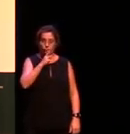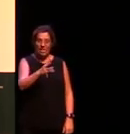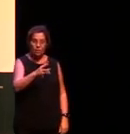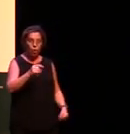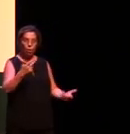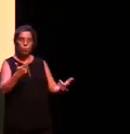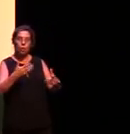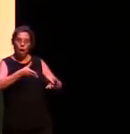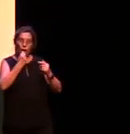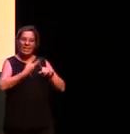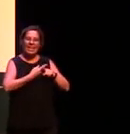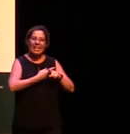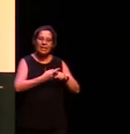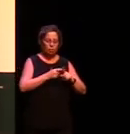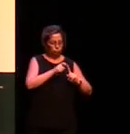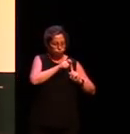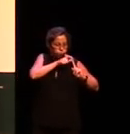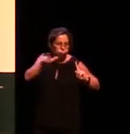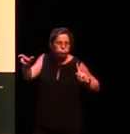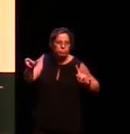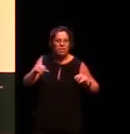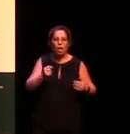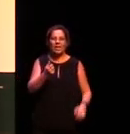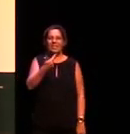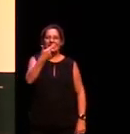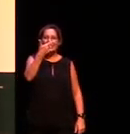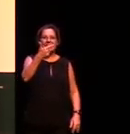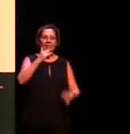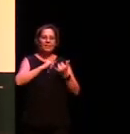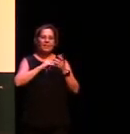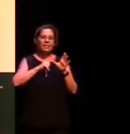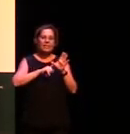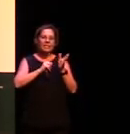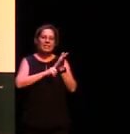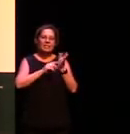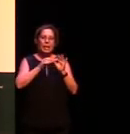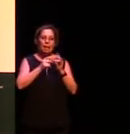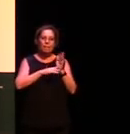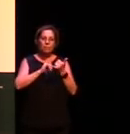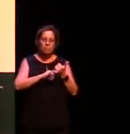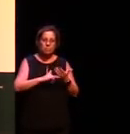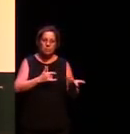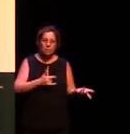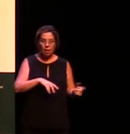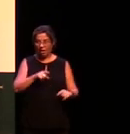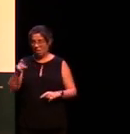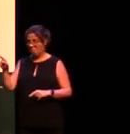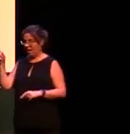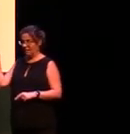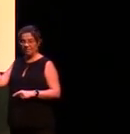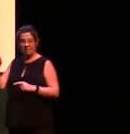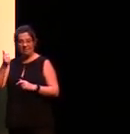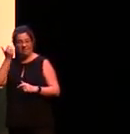learning English to produce words that are seven syllables long but we just saw that Murimpata kids can do this at three